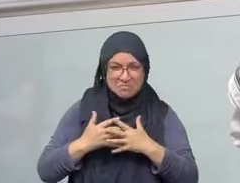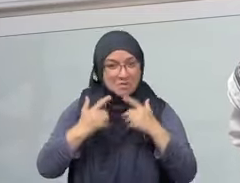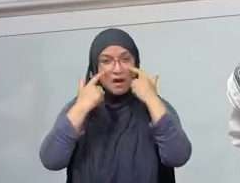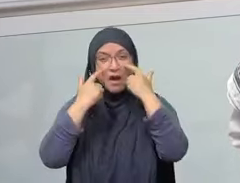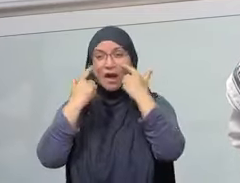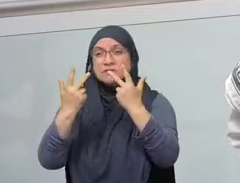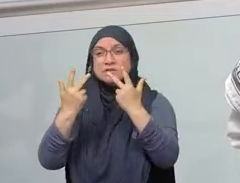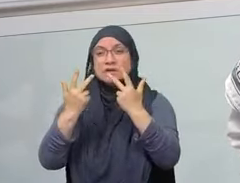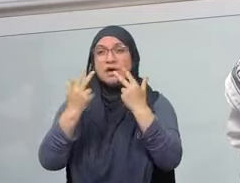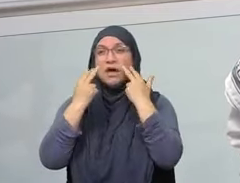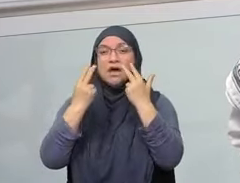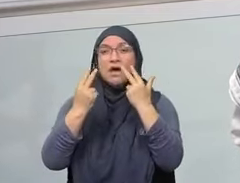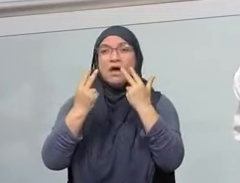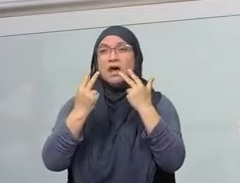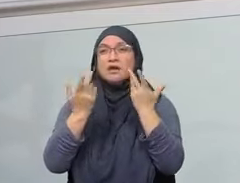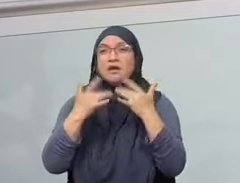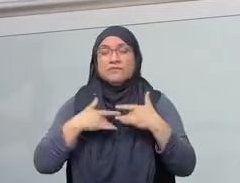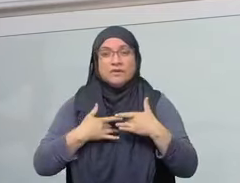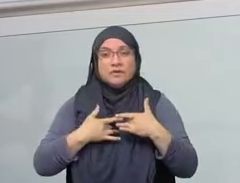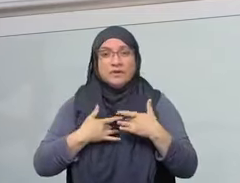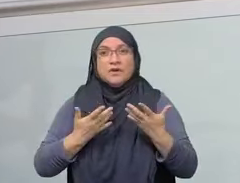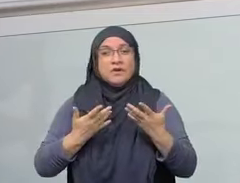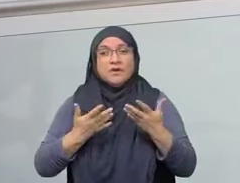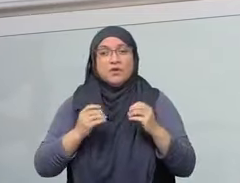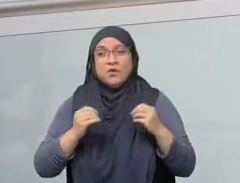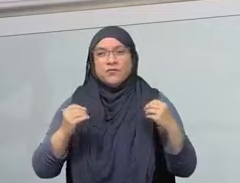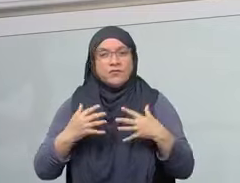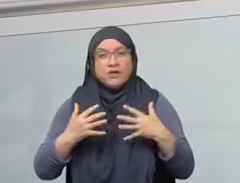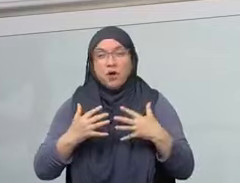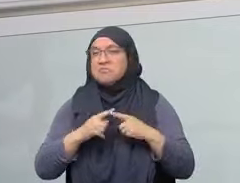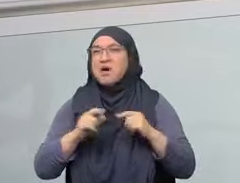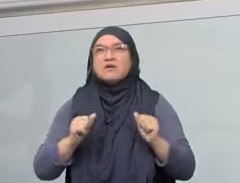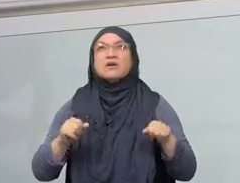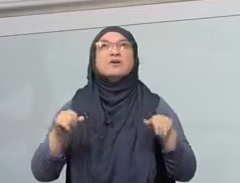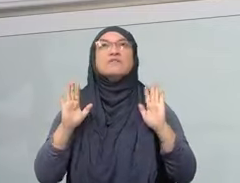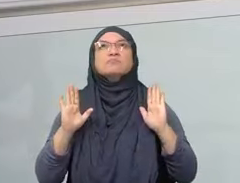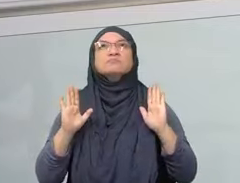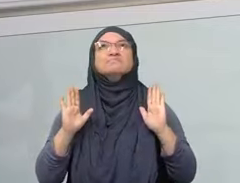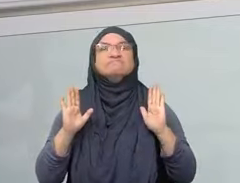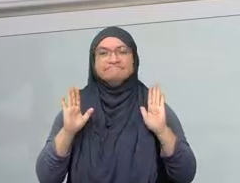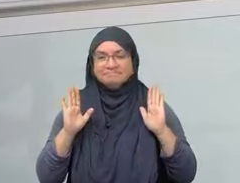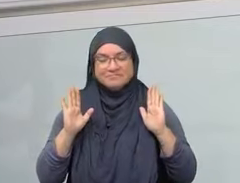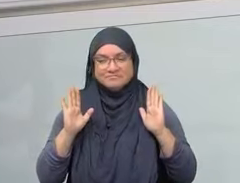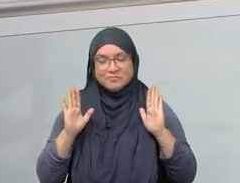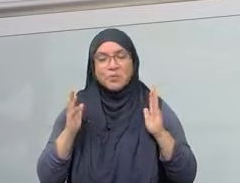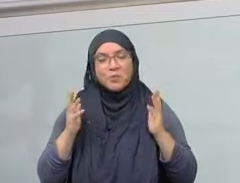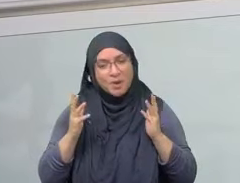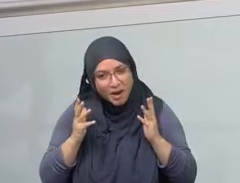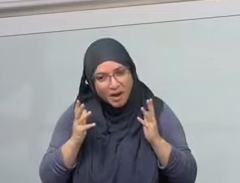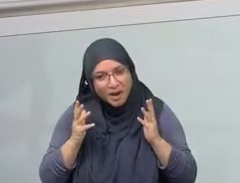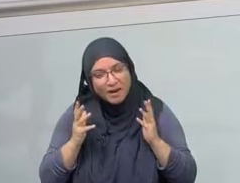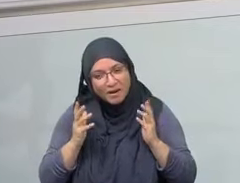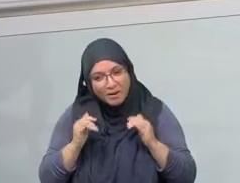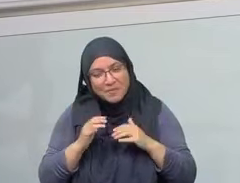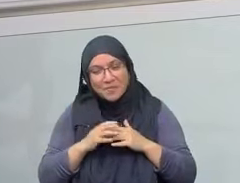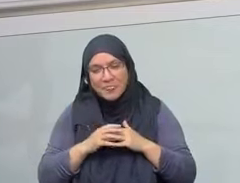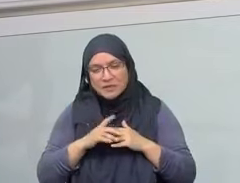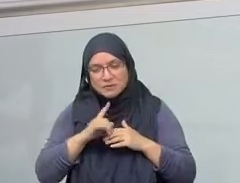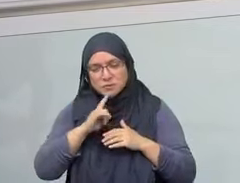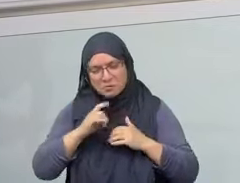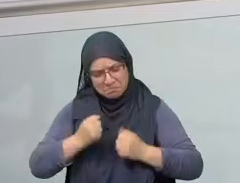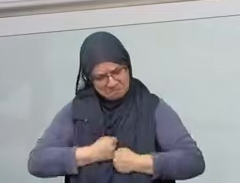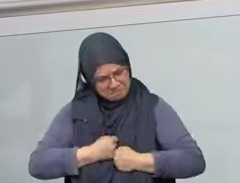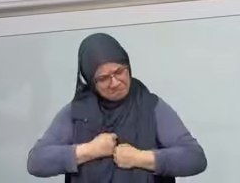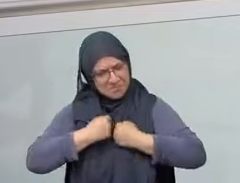It's incredibly inspiring. But it's also incredibly infuriating. Because it shouldn't happen. It shouldn't happen with our